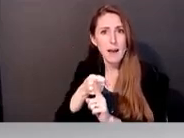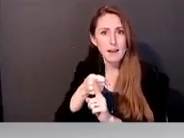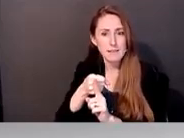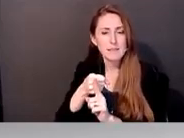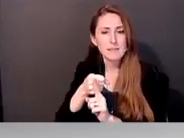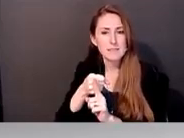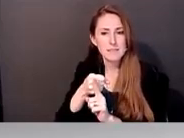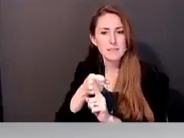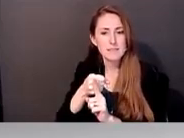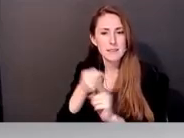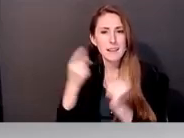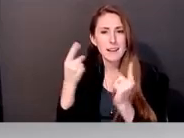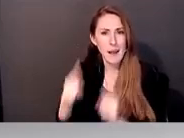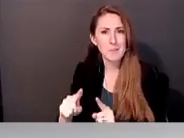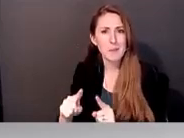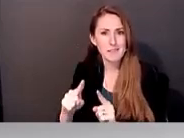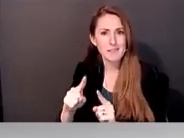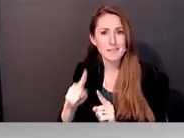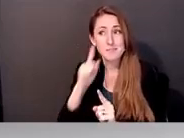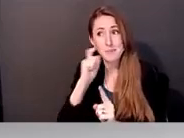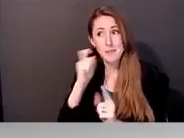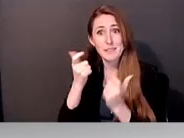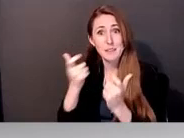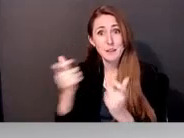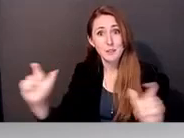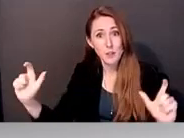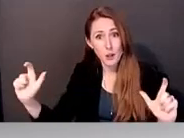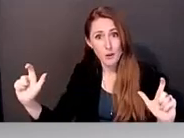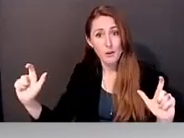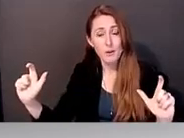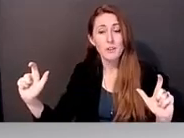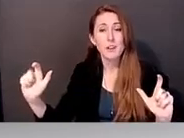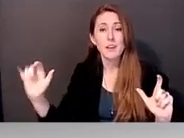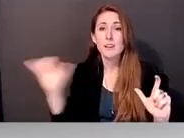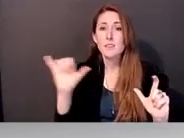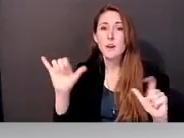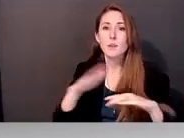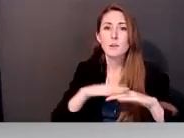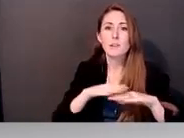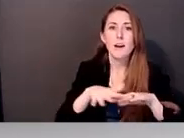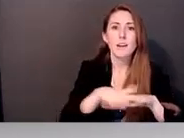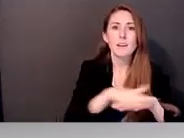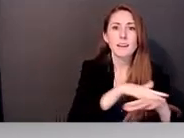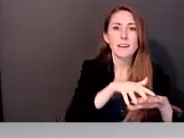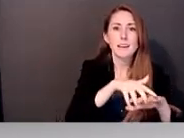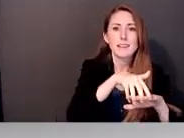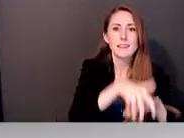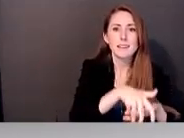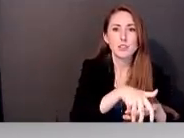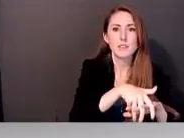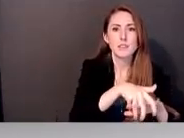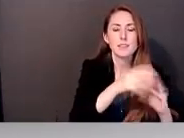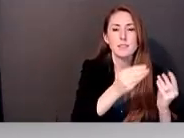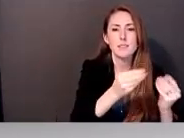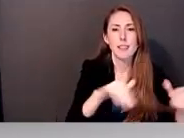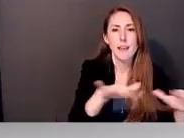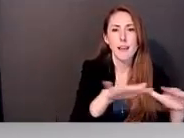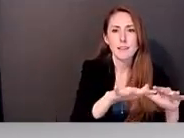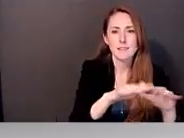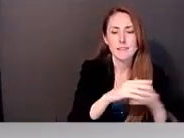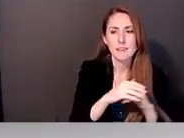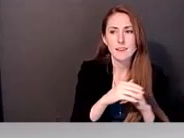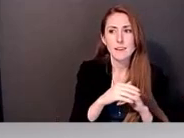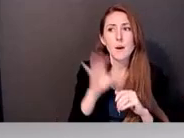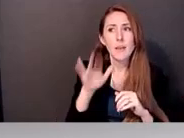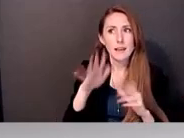with that large scope and it is also on indigenous lands. So that's, that's, that's definitely an intersection that I'm